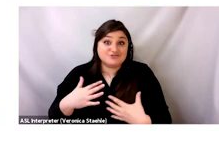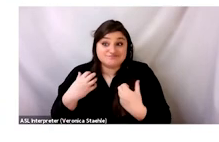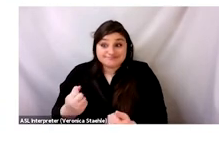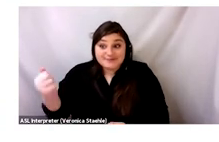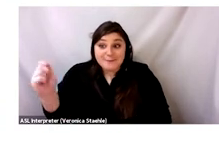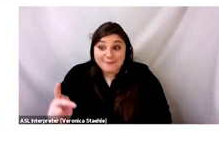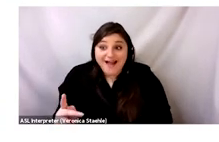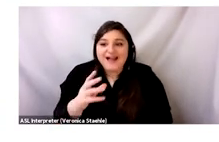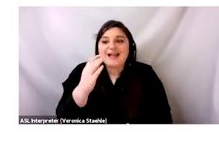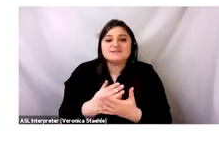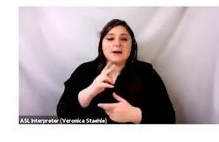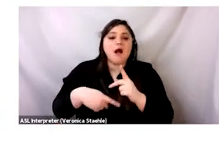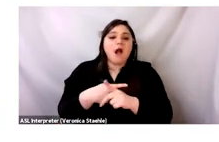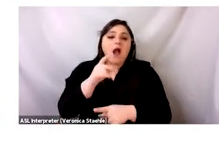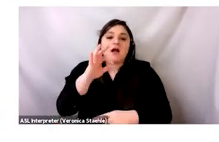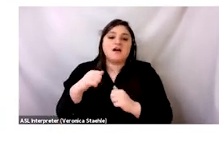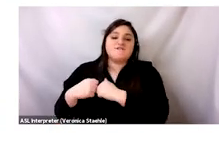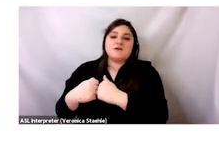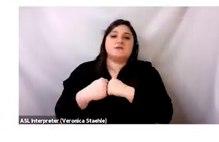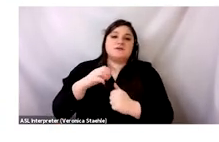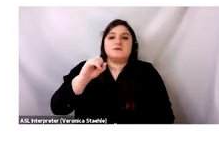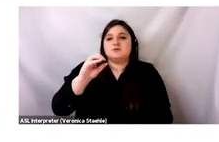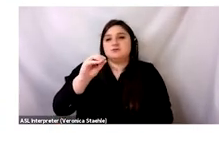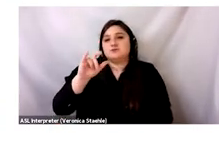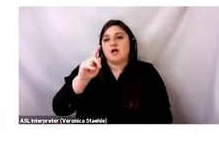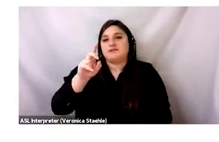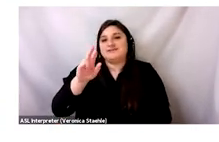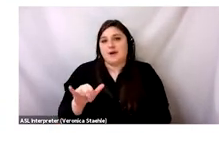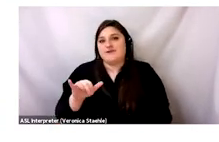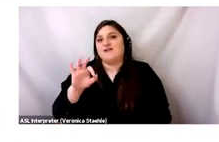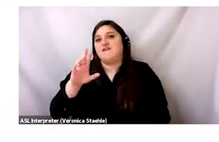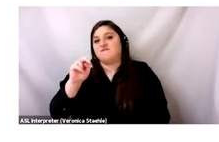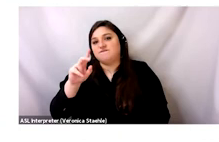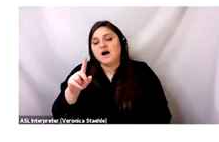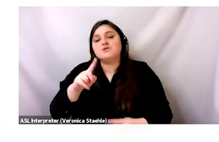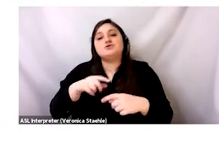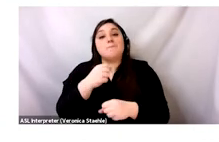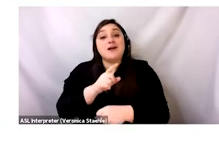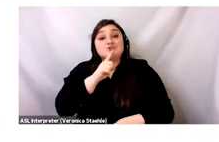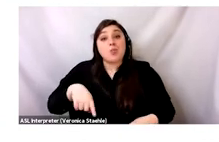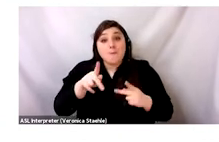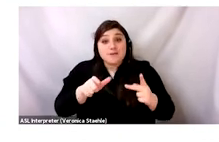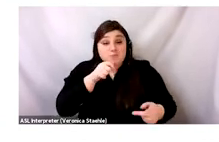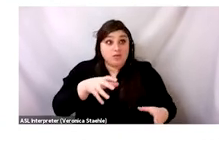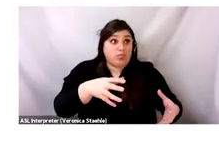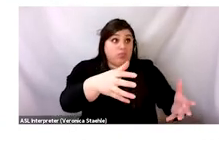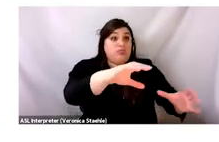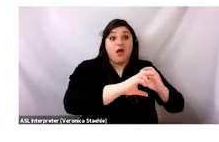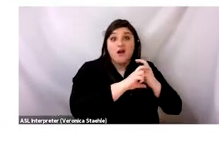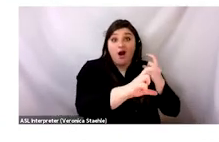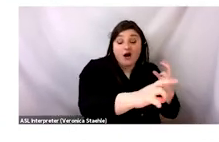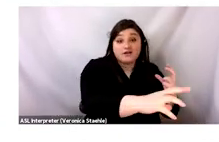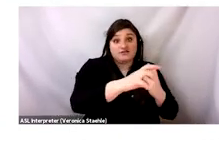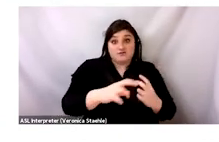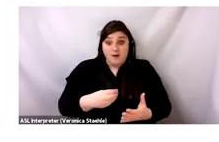reparations and creating a secondhand solidarity fund to ensure that retailers are no longer going into debt just to